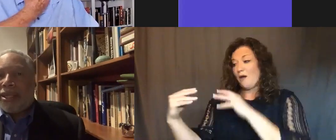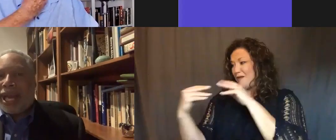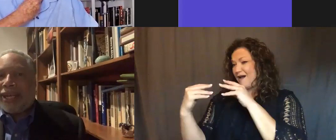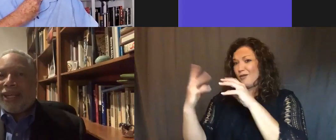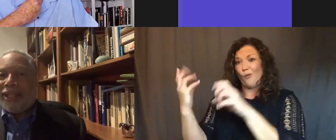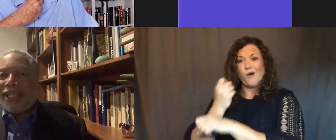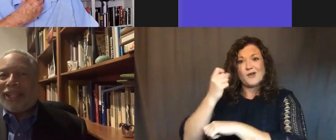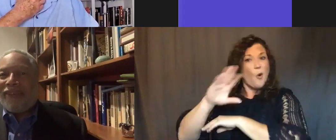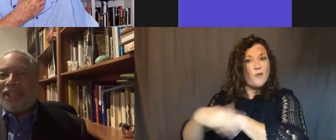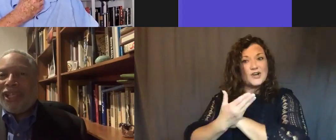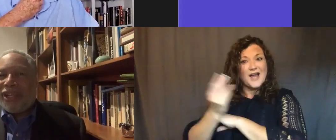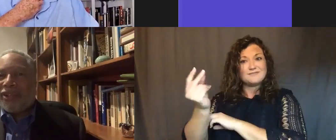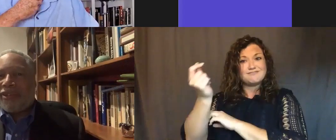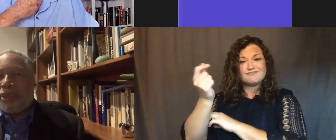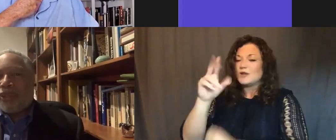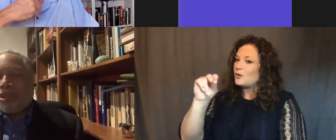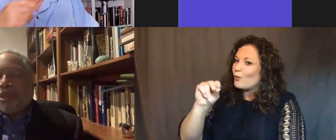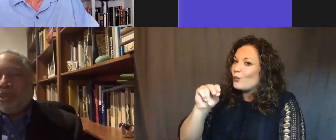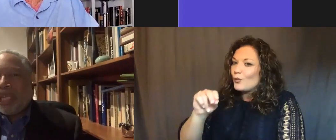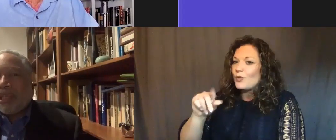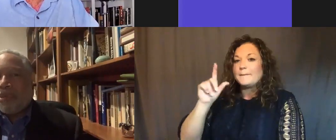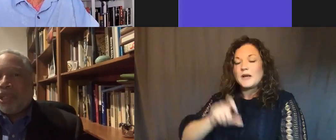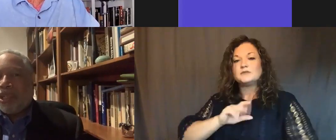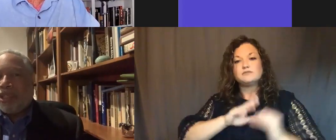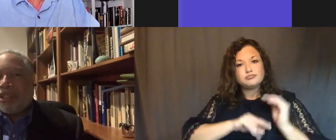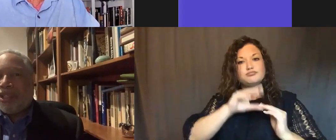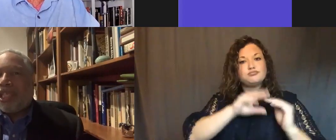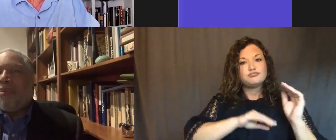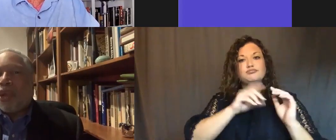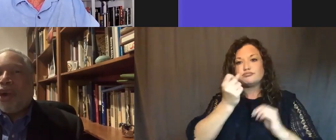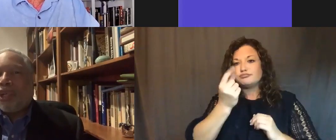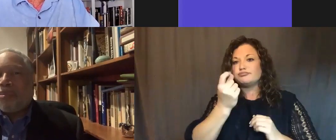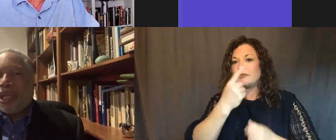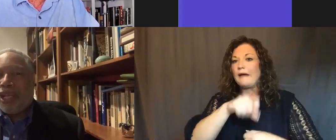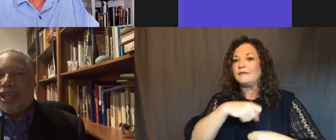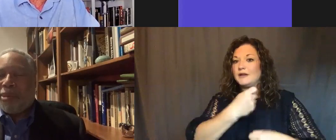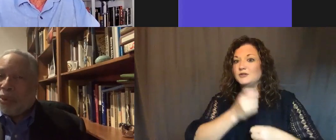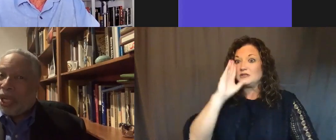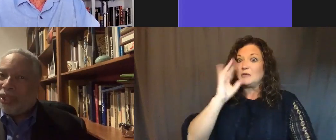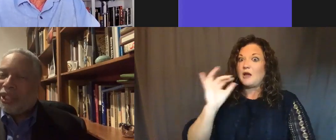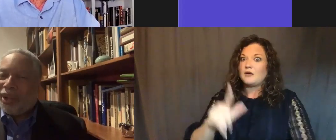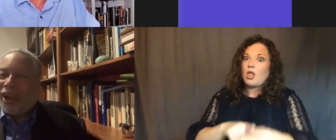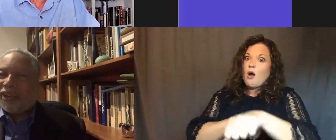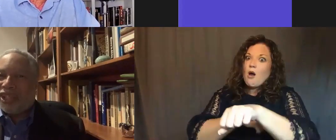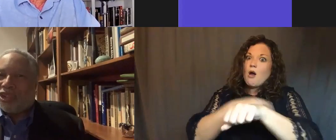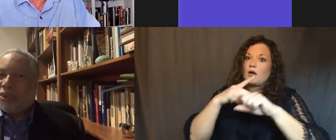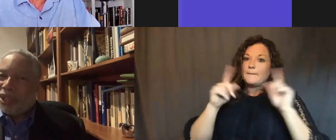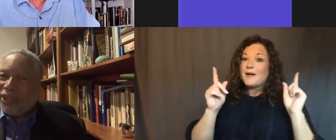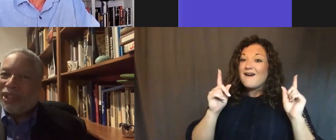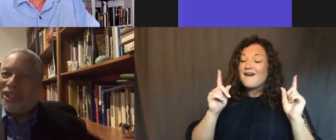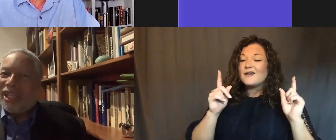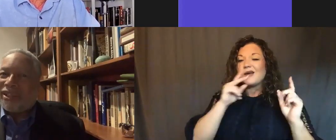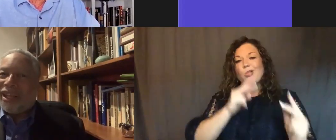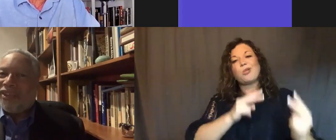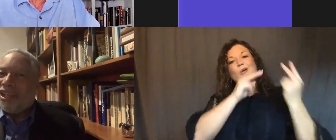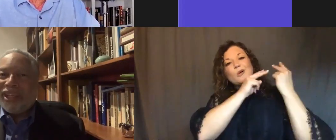And that the 11 years of building a museum seem long to me. But when I looked at the arc of history, when I